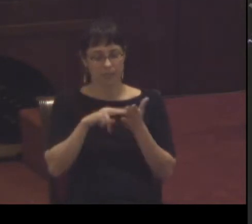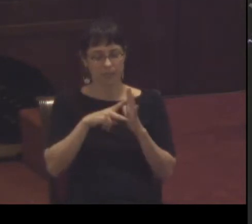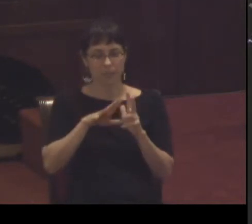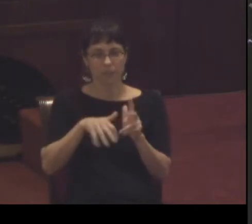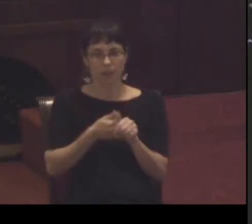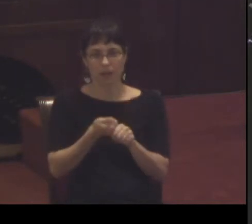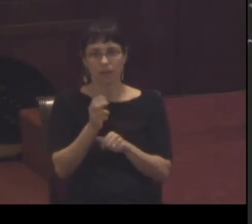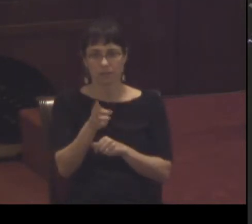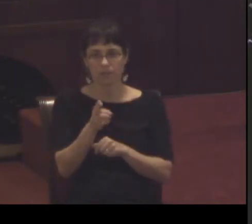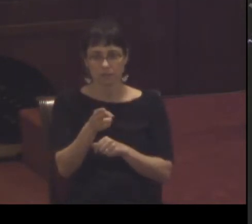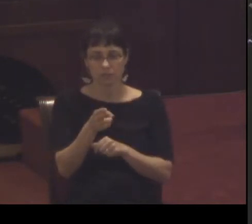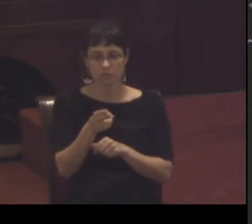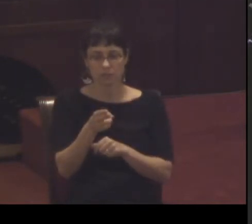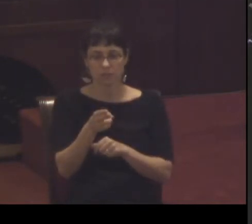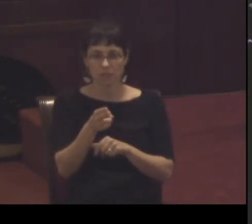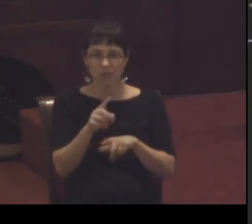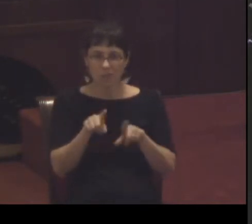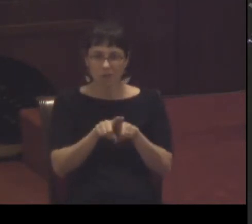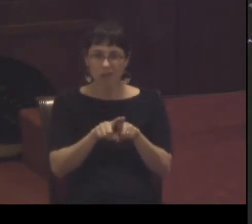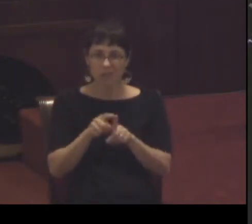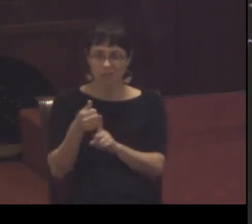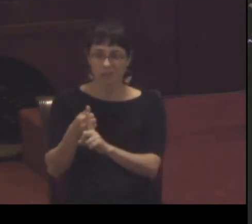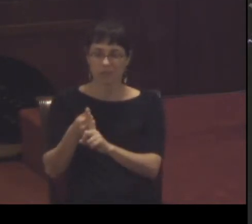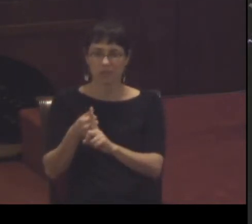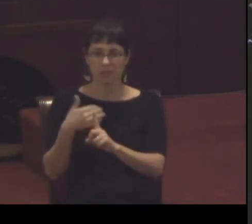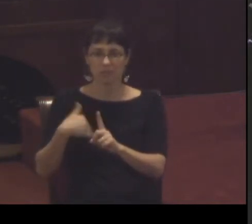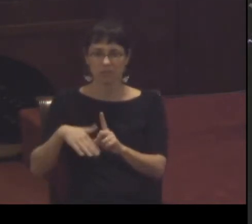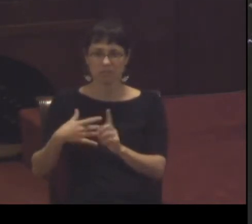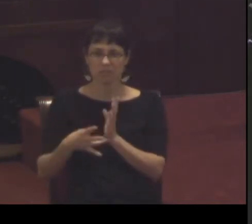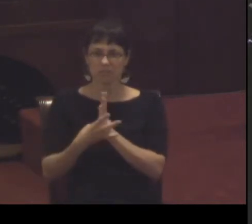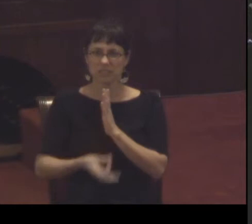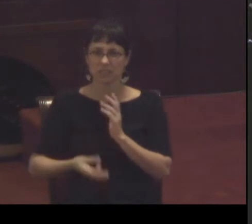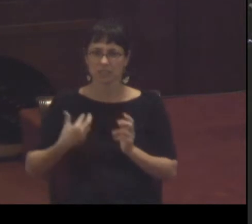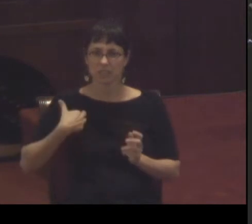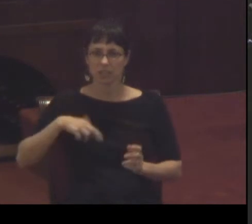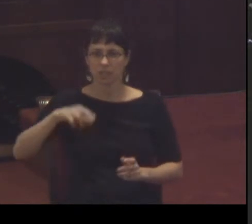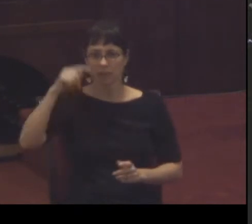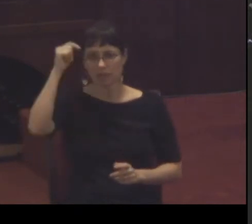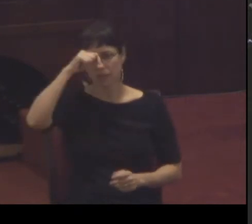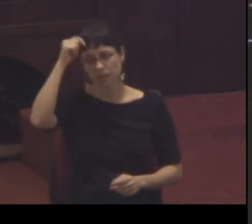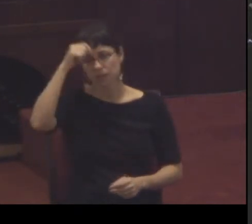a mind that makes these brilliant spirit-filled connections in scripture